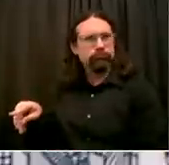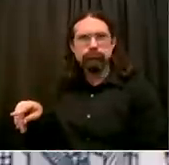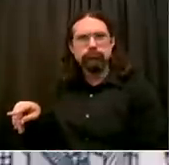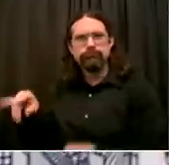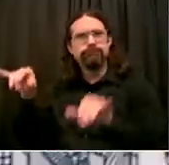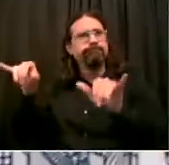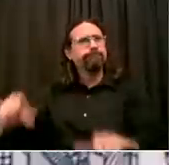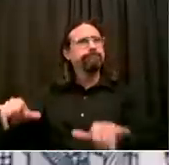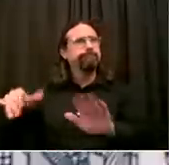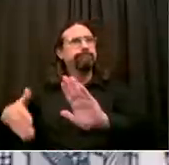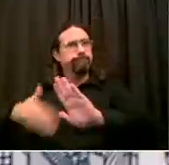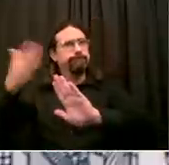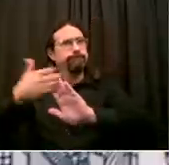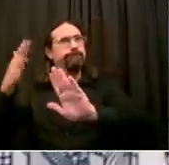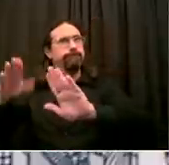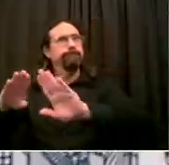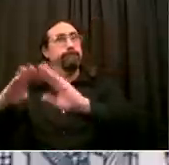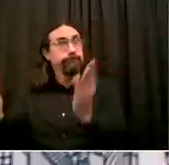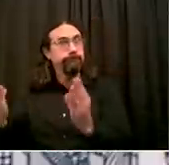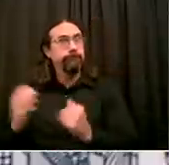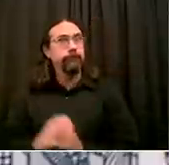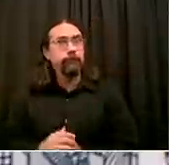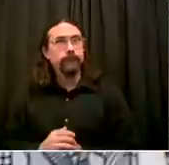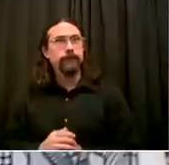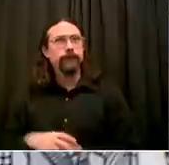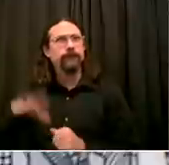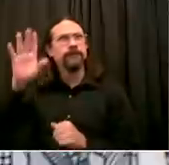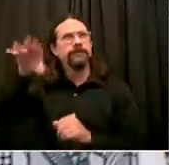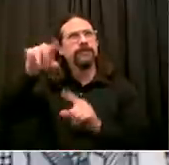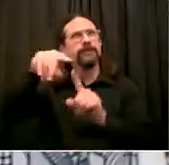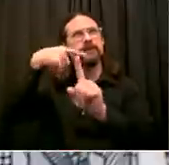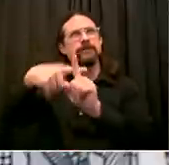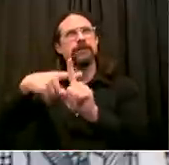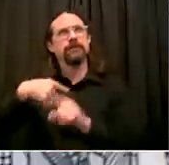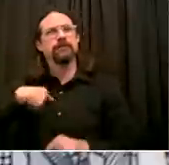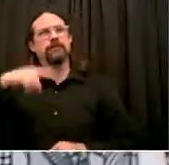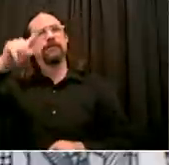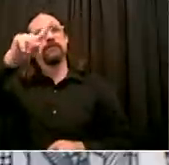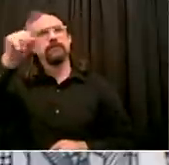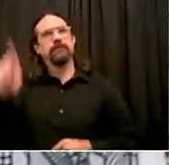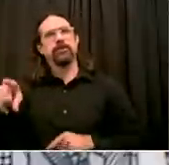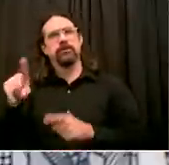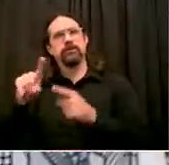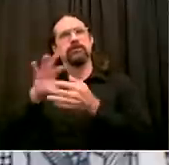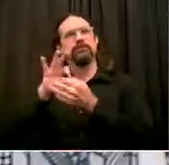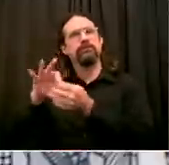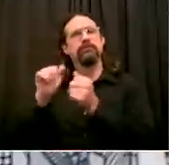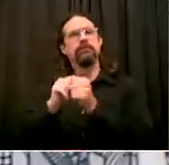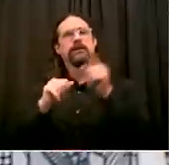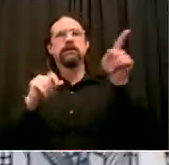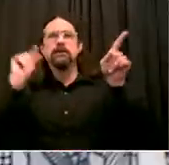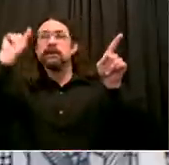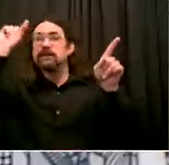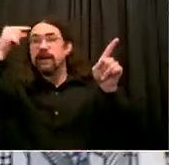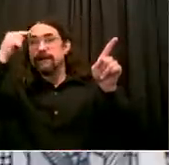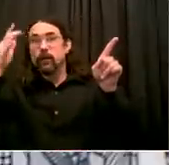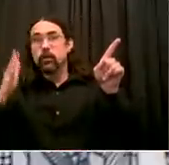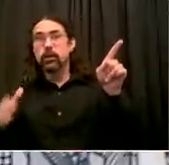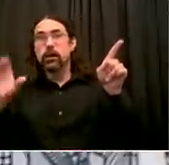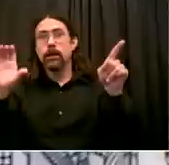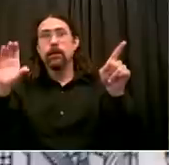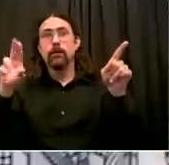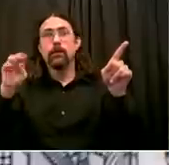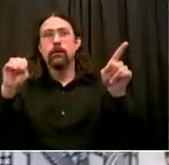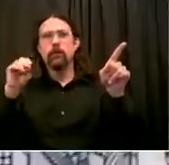cut funding from the city if enforcement was not ramped up. Well, Gloria,